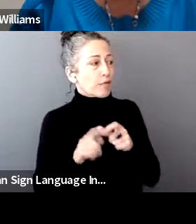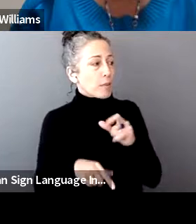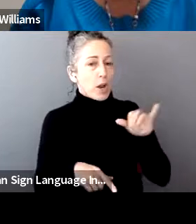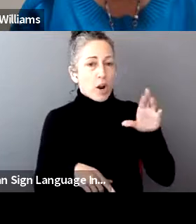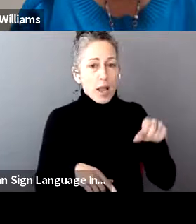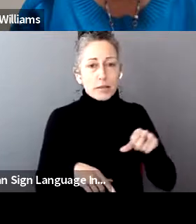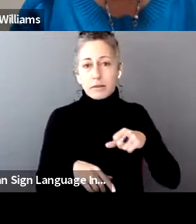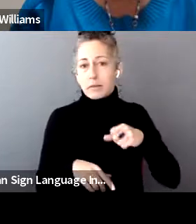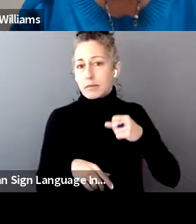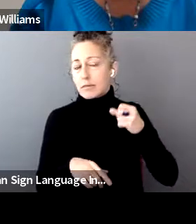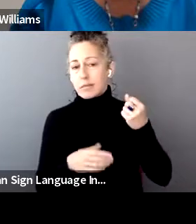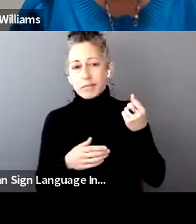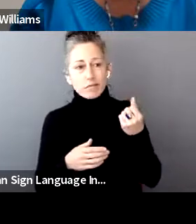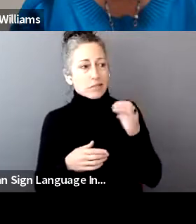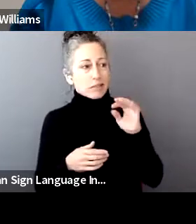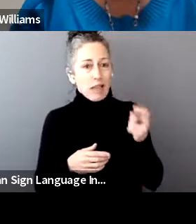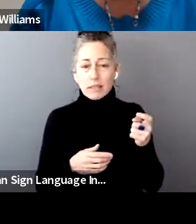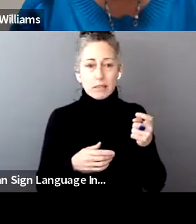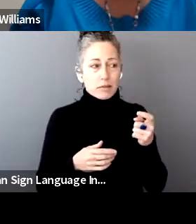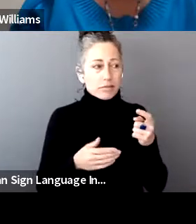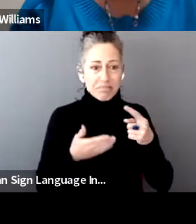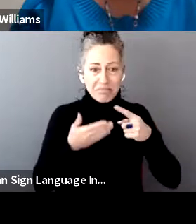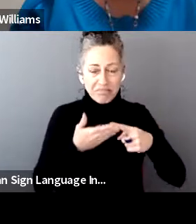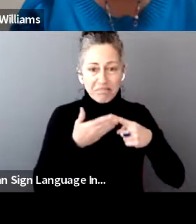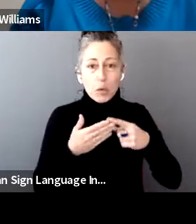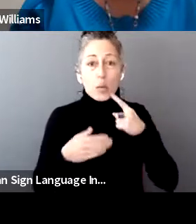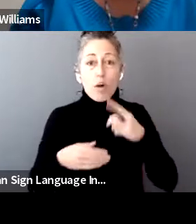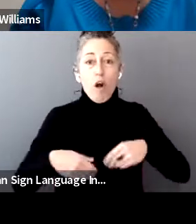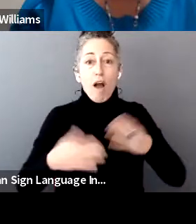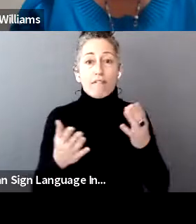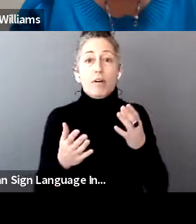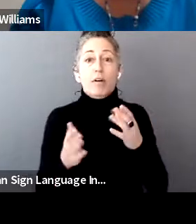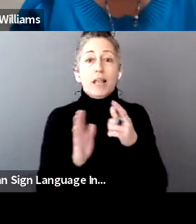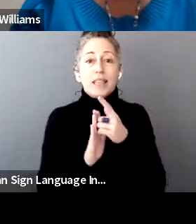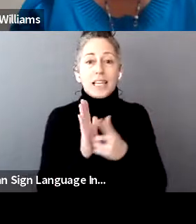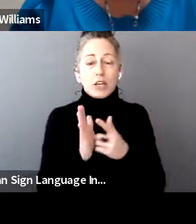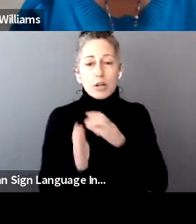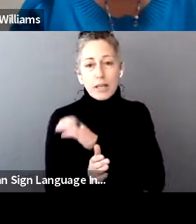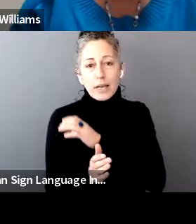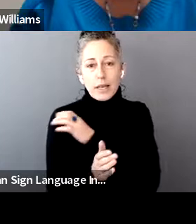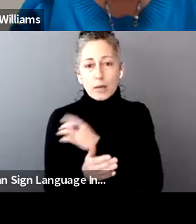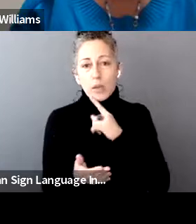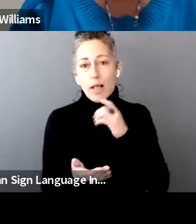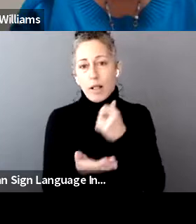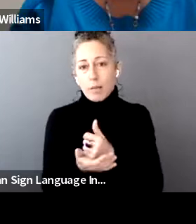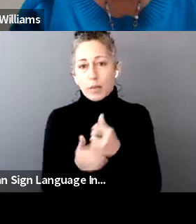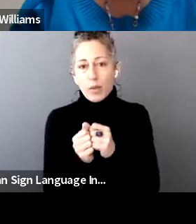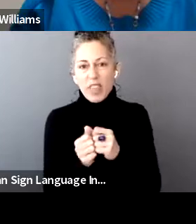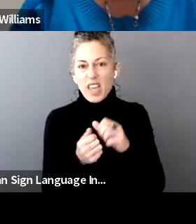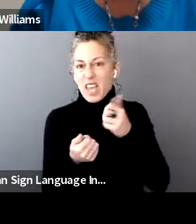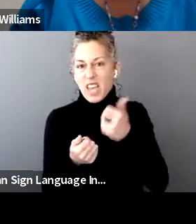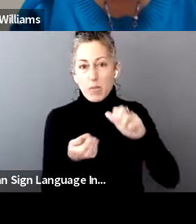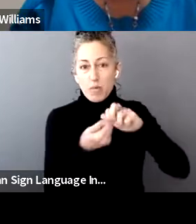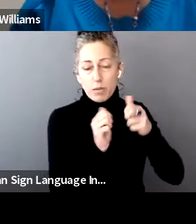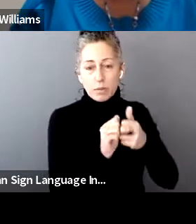amounts, any type of tax controversy. We offer a free tax clinic, a legal clinic, to help them with those issues. So